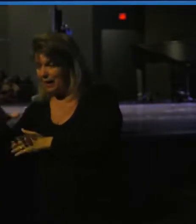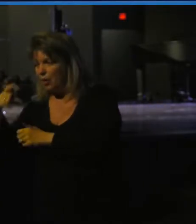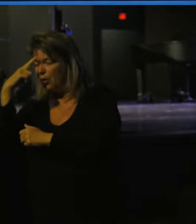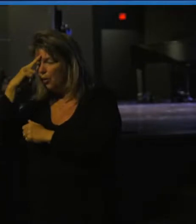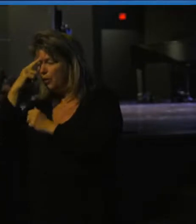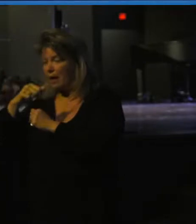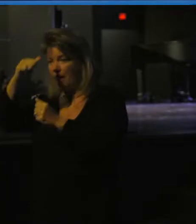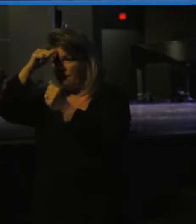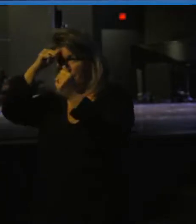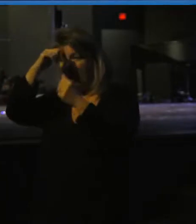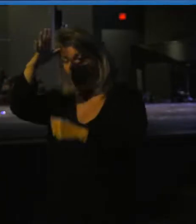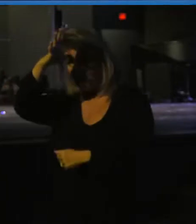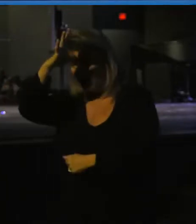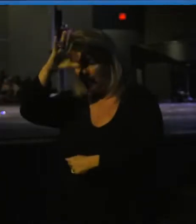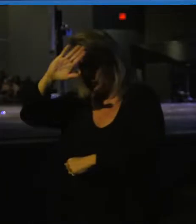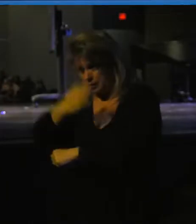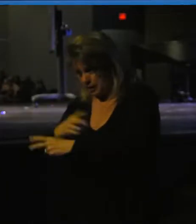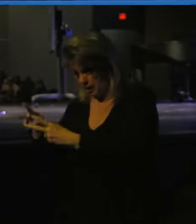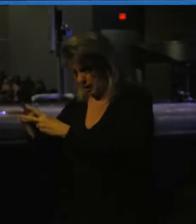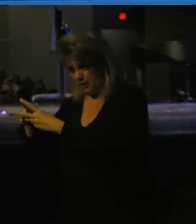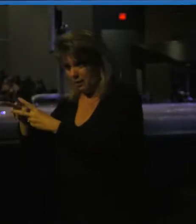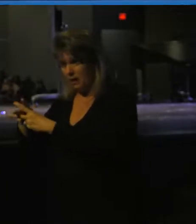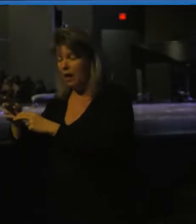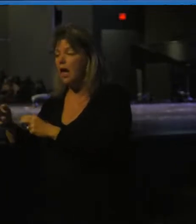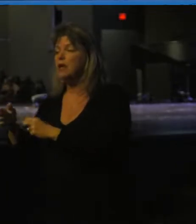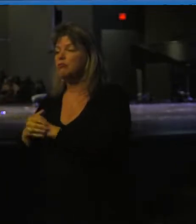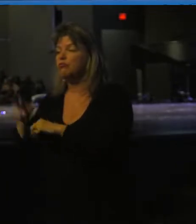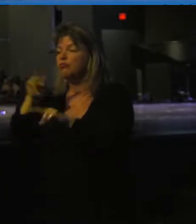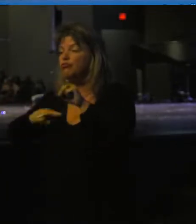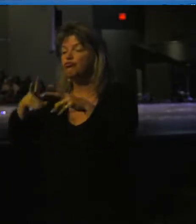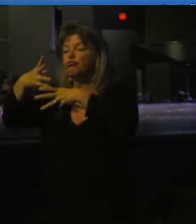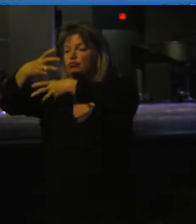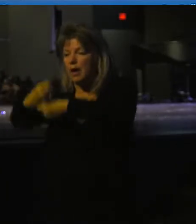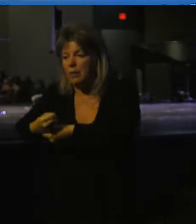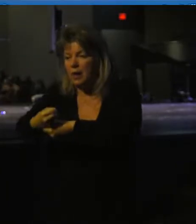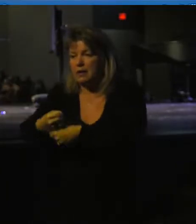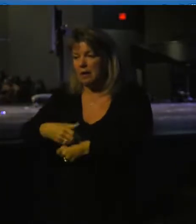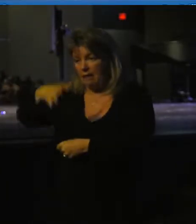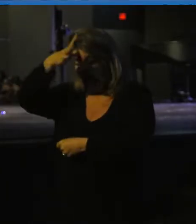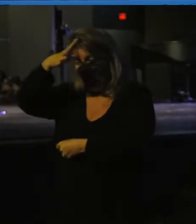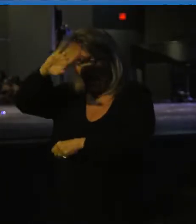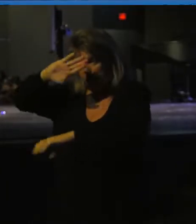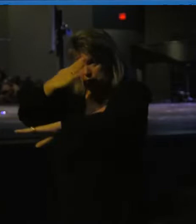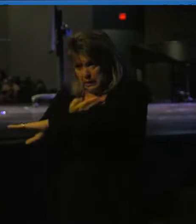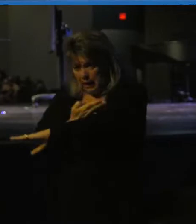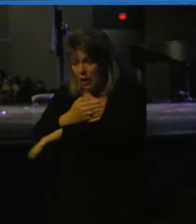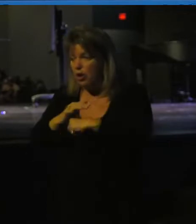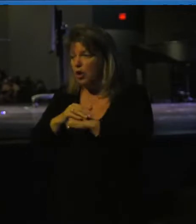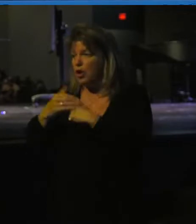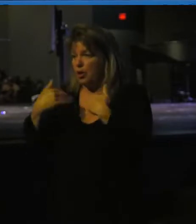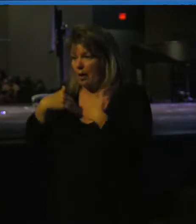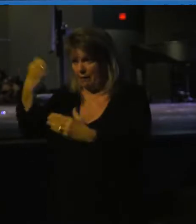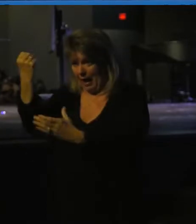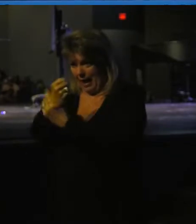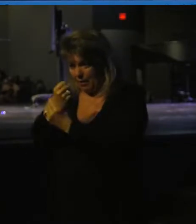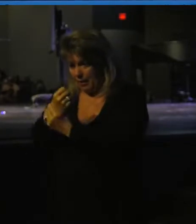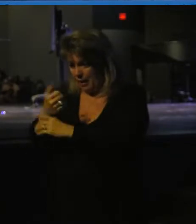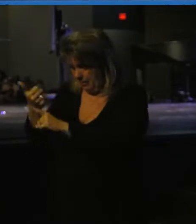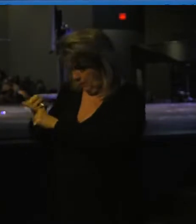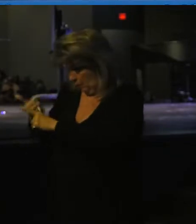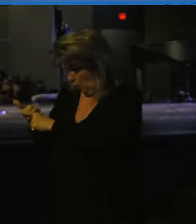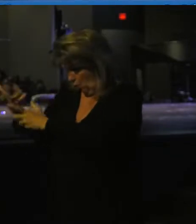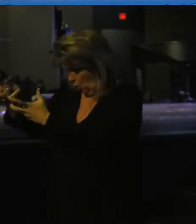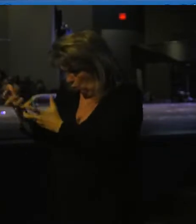think of a father and a son. As you're turning there, I want to summarize for you. You have a father and a son. You have Abraham who is